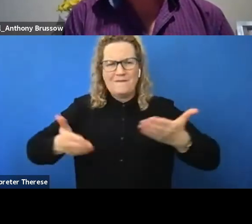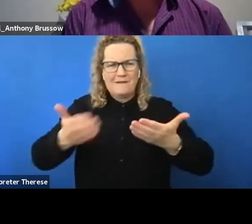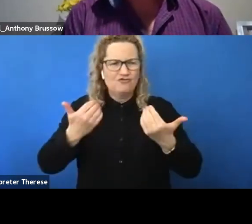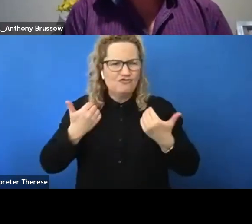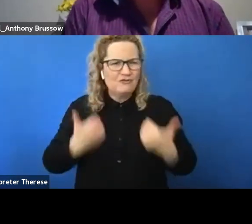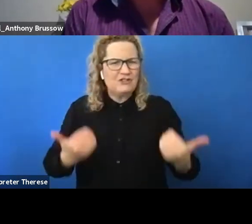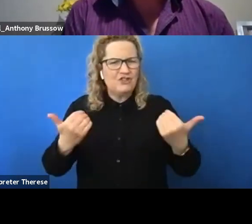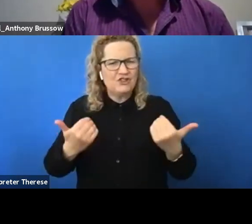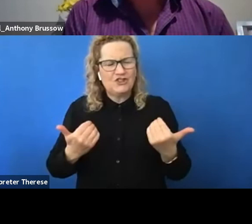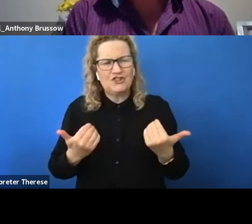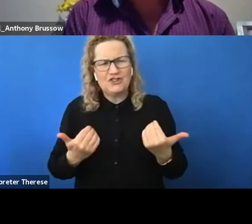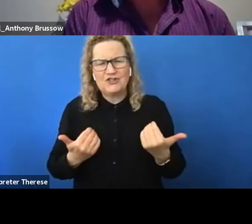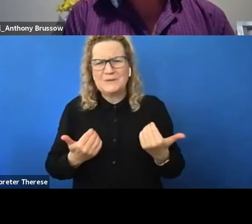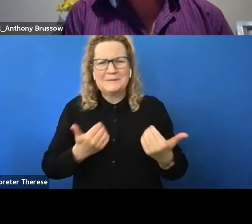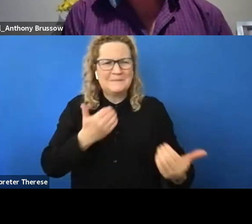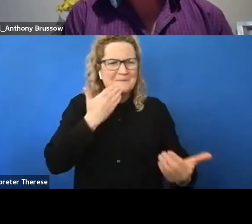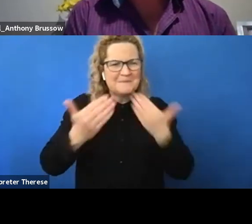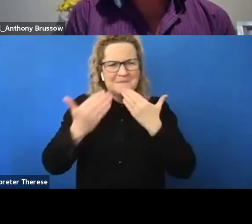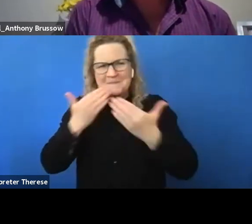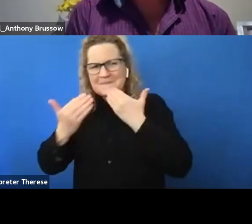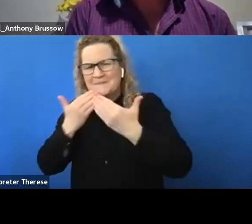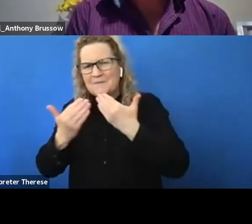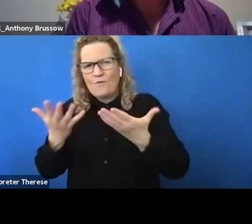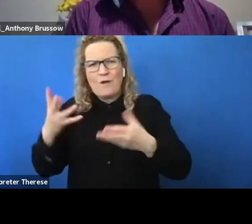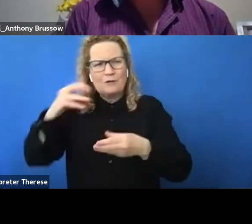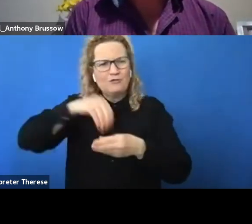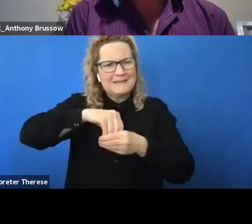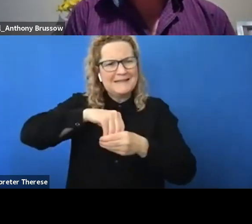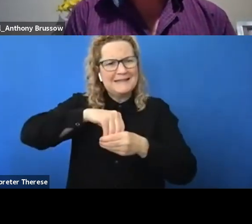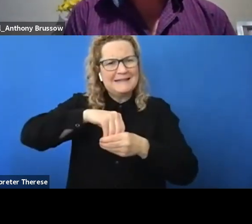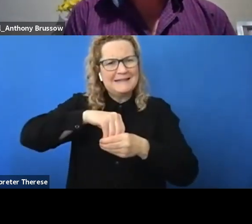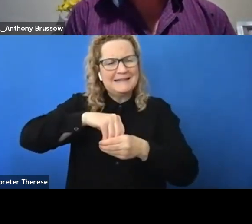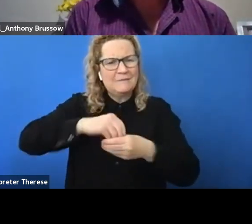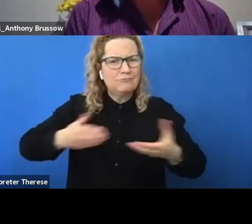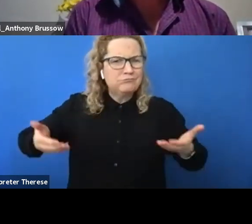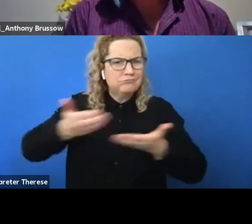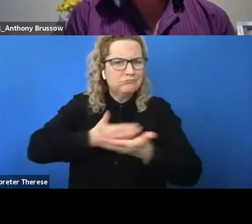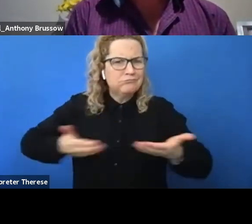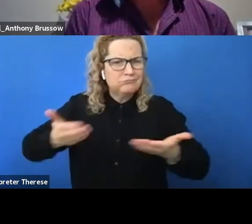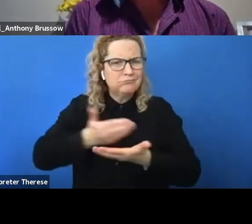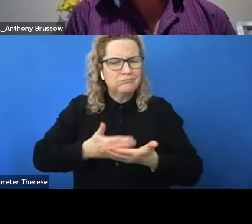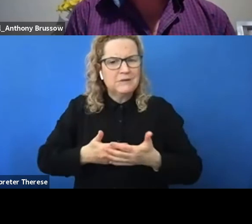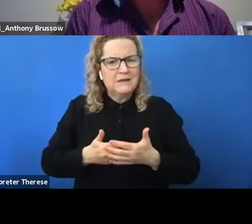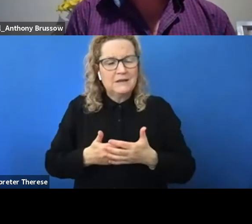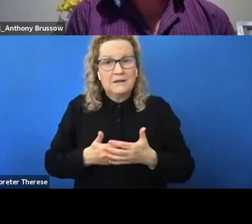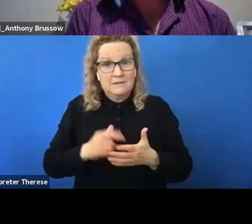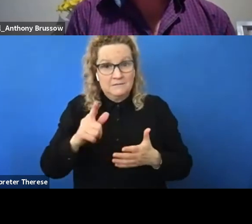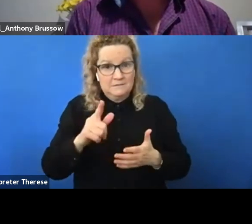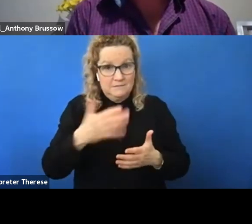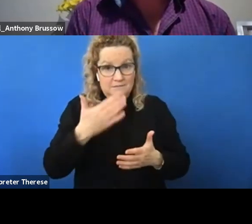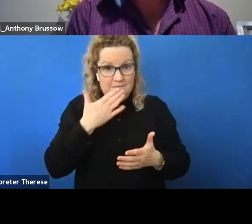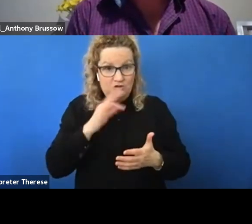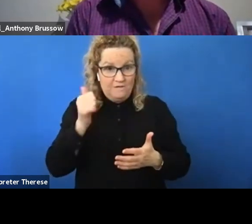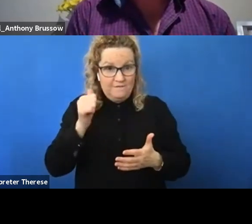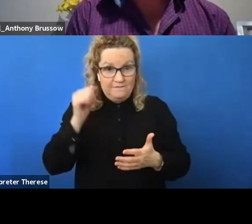you to all of you um for contributing to it um but I don't want you to assume that it's coming to an end because it's